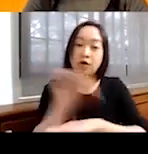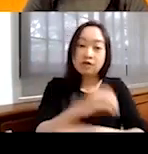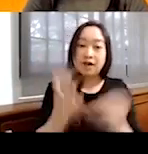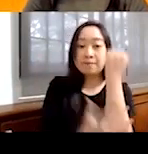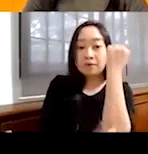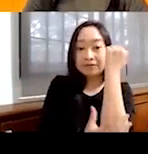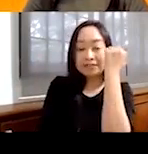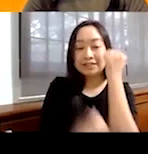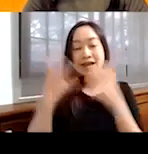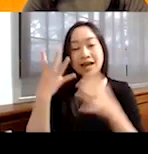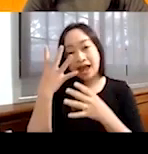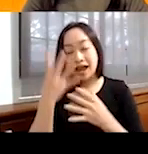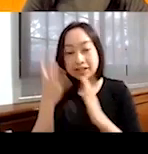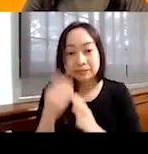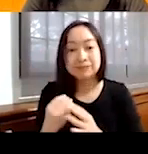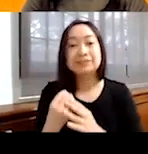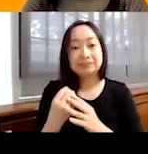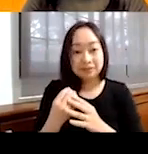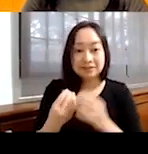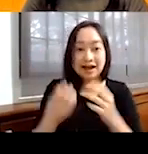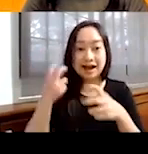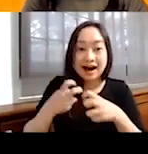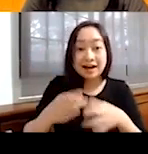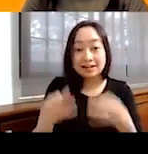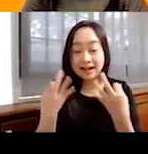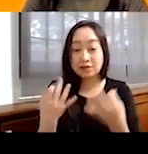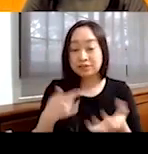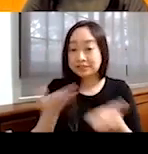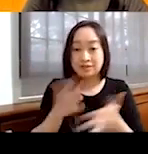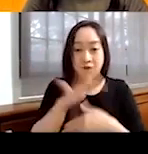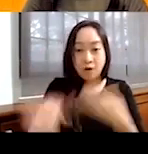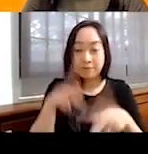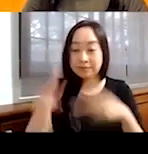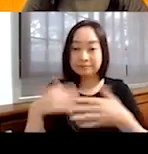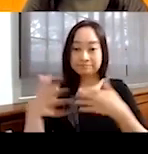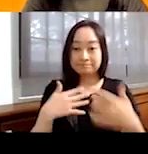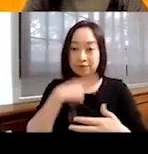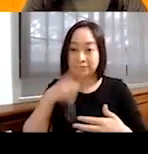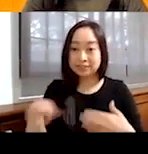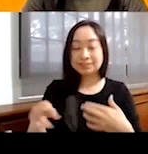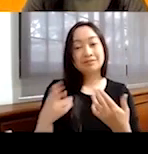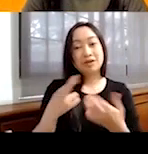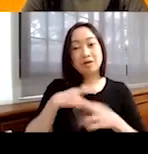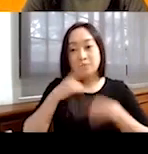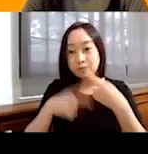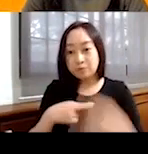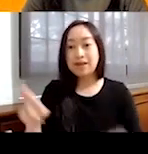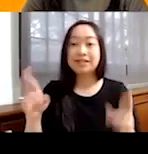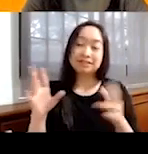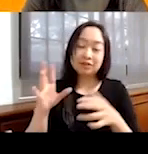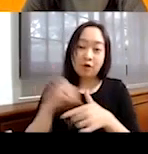experience fullness of life. We serve all people regardless of religion, race, ethnicity or gender.